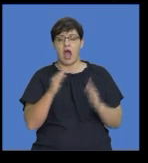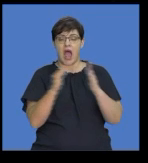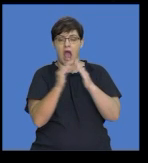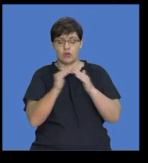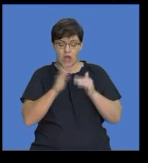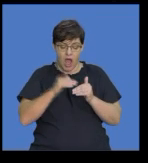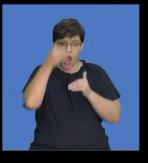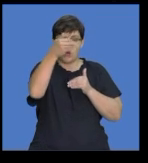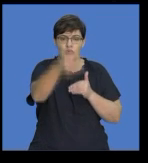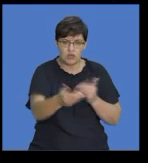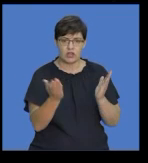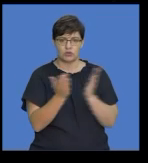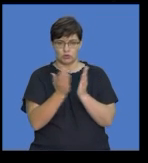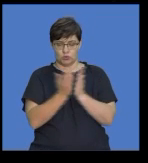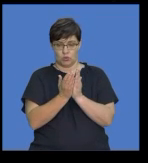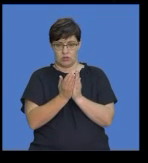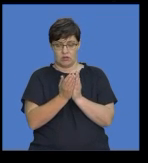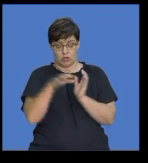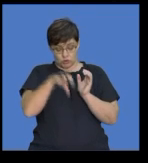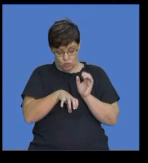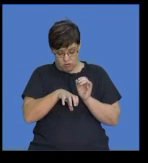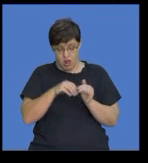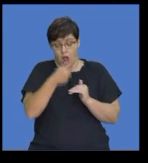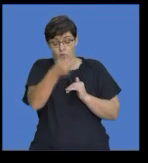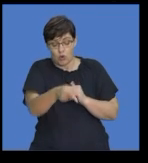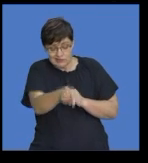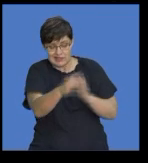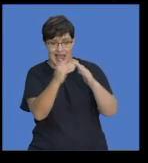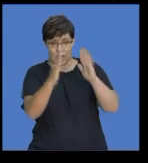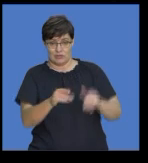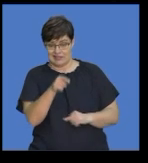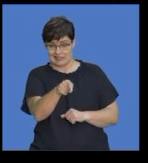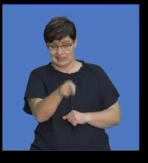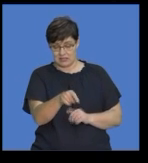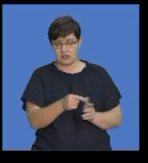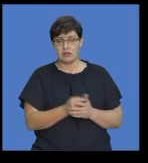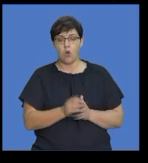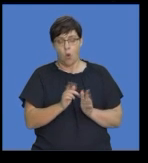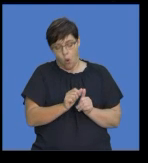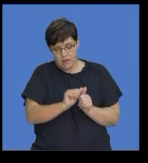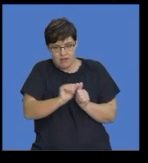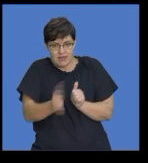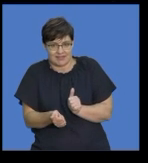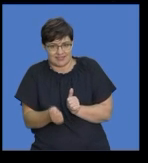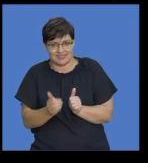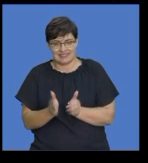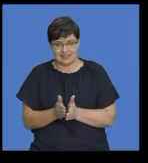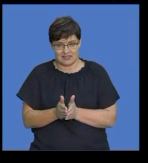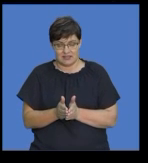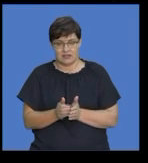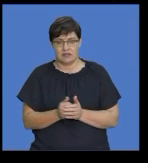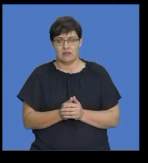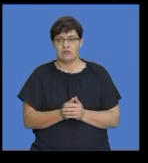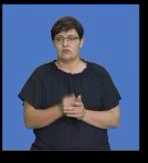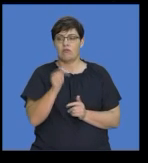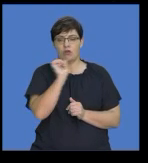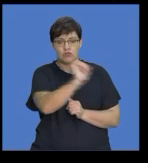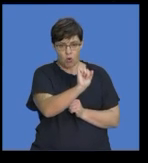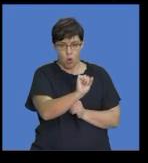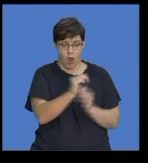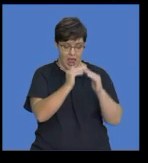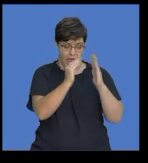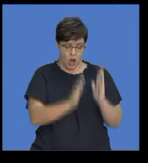front next to okay here you can say that your house is next to this could have been